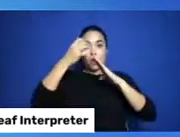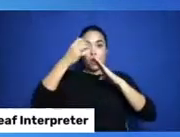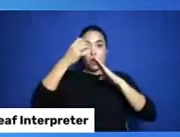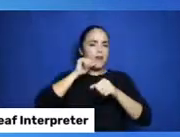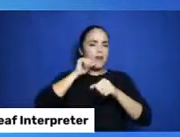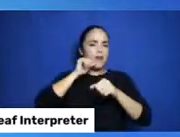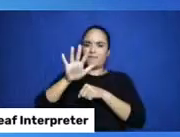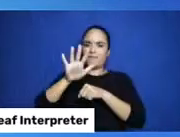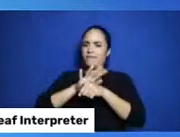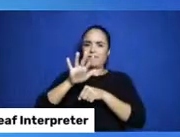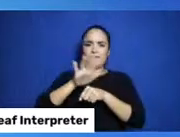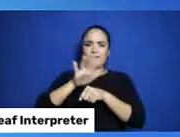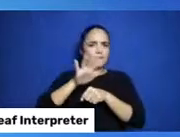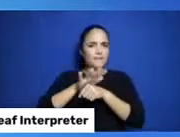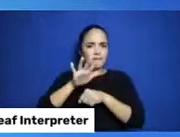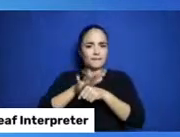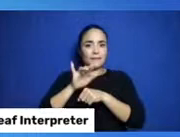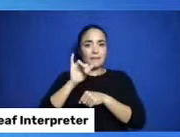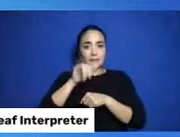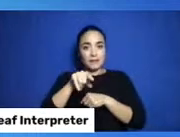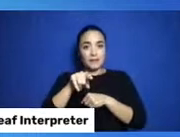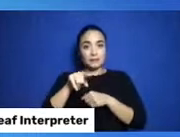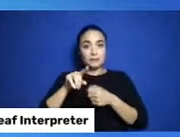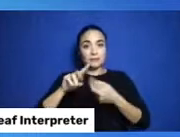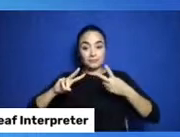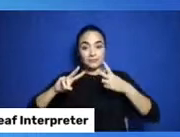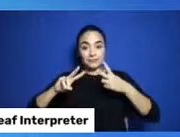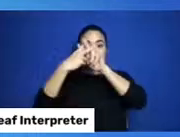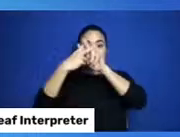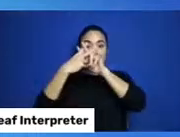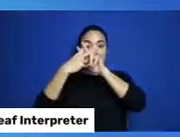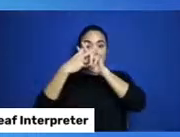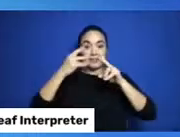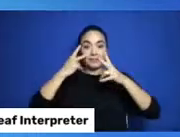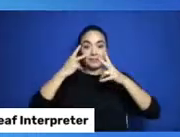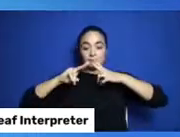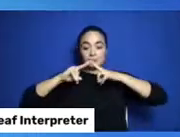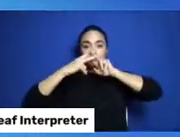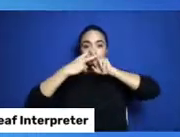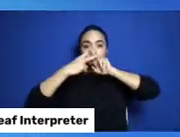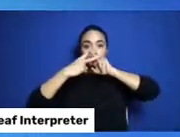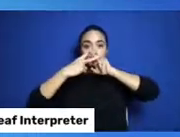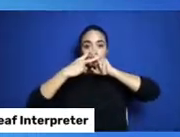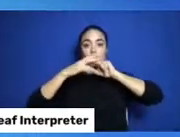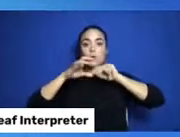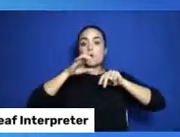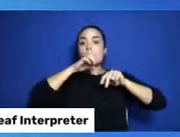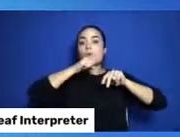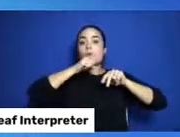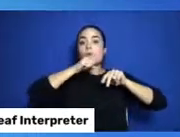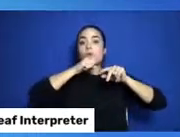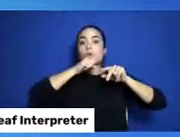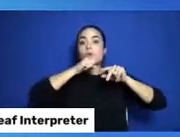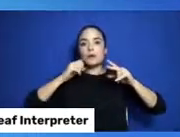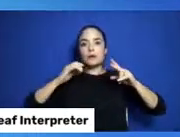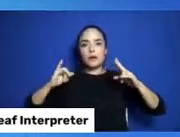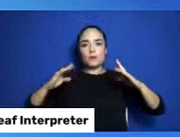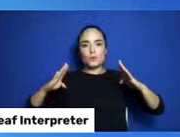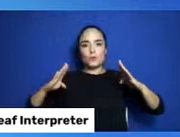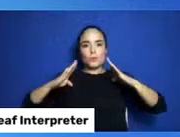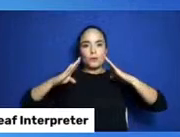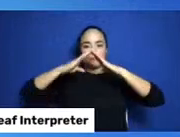This long orange line is the outside canvas of the teepee.